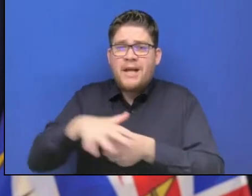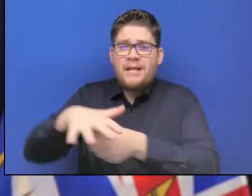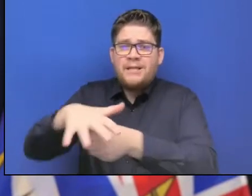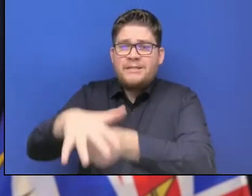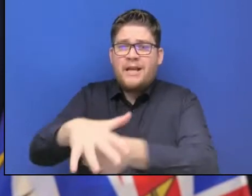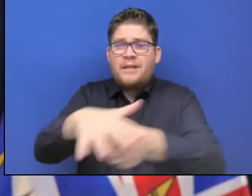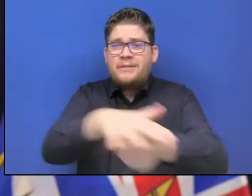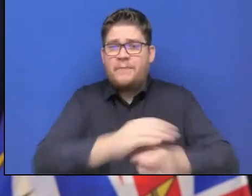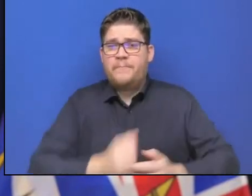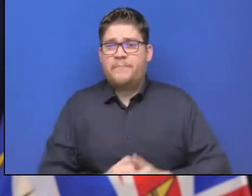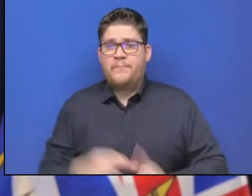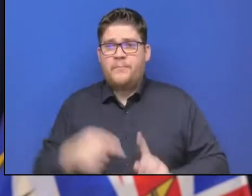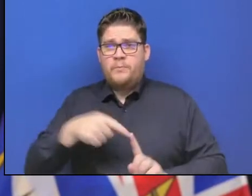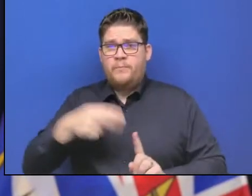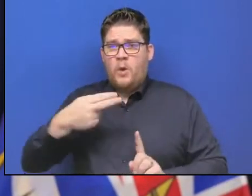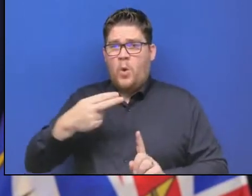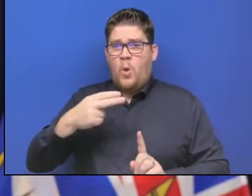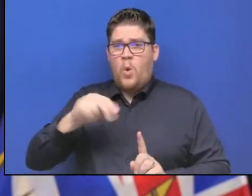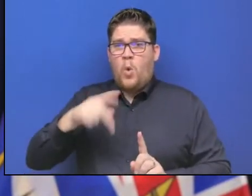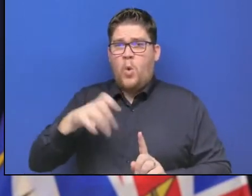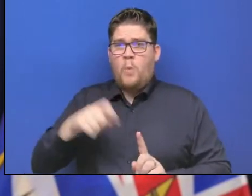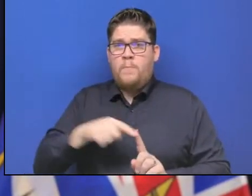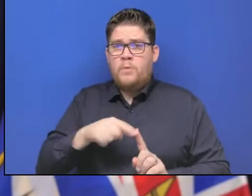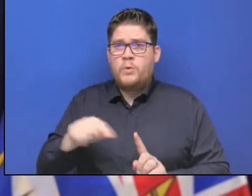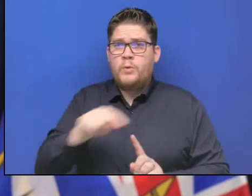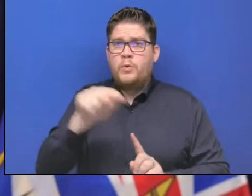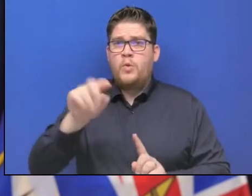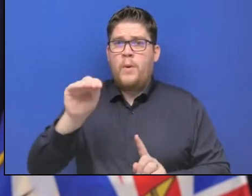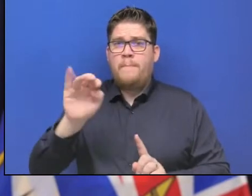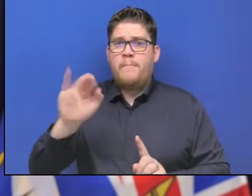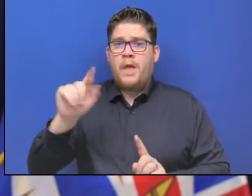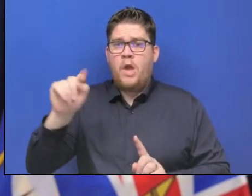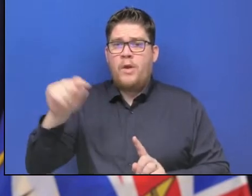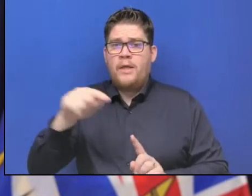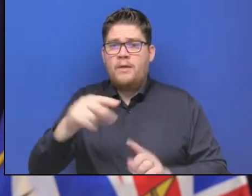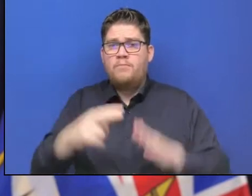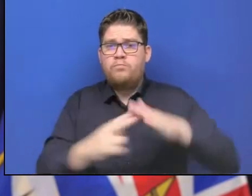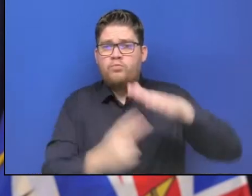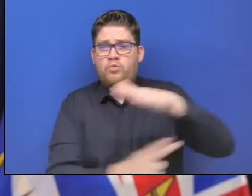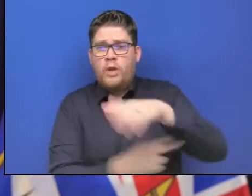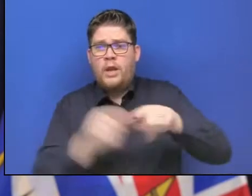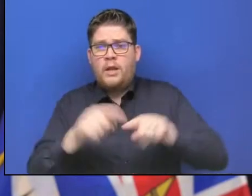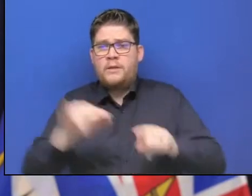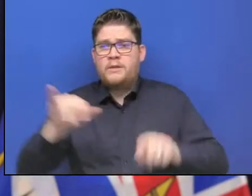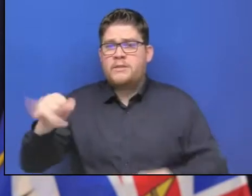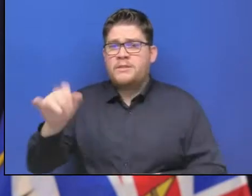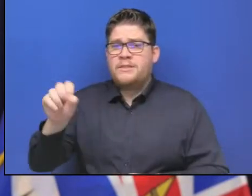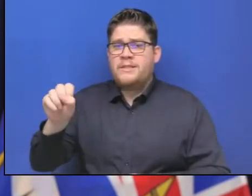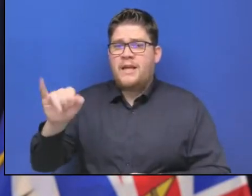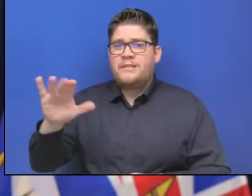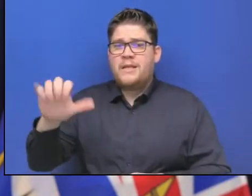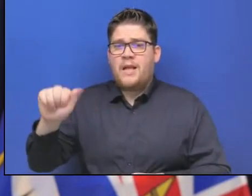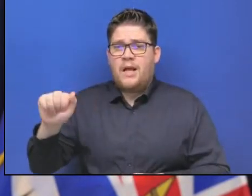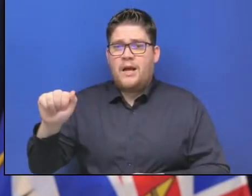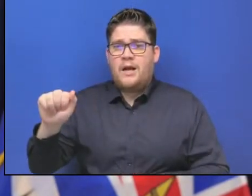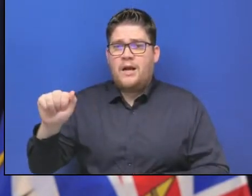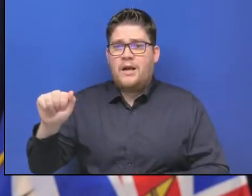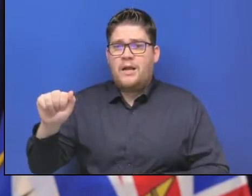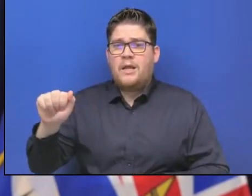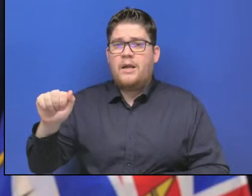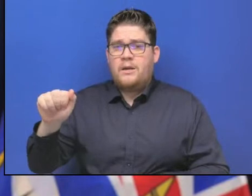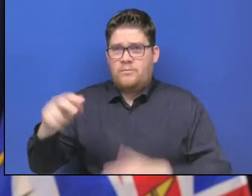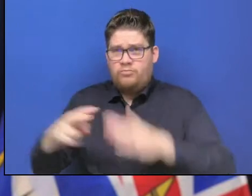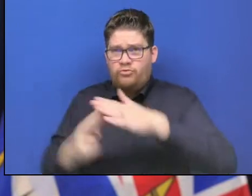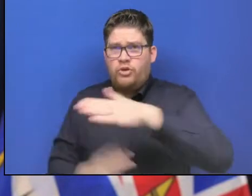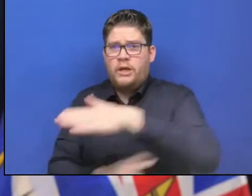to Merritt. At the Jessica Bridge, we are currently installing a temporary bridge while we demolish the span that collapsed.